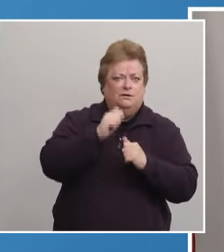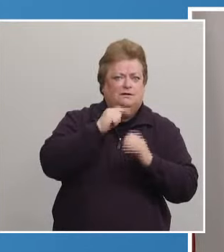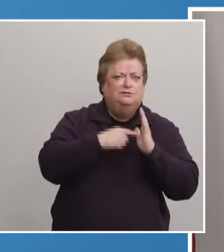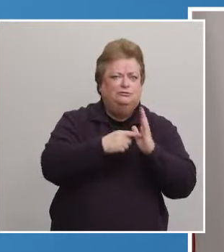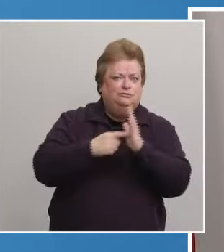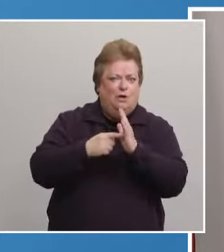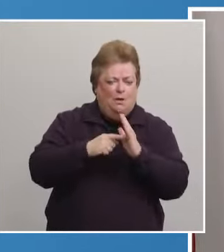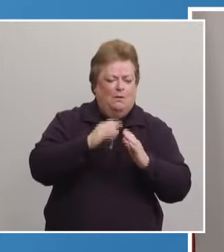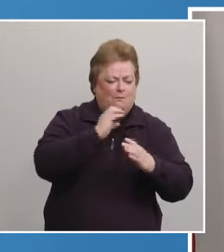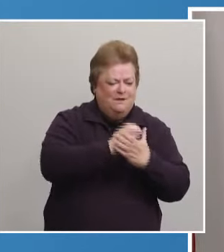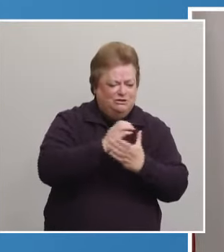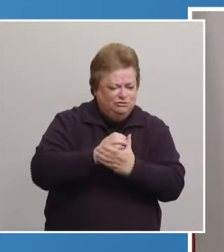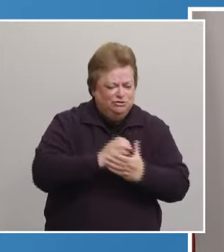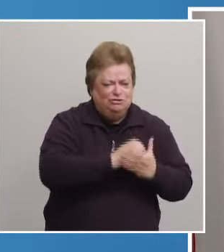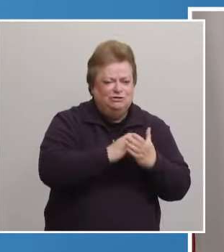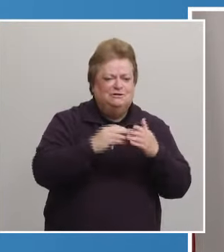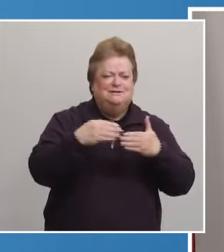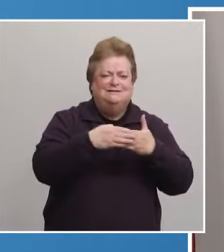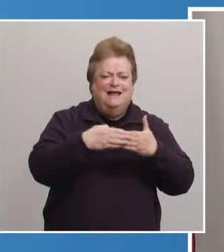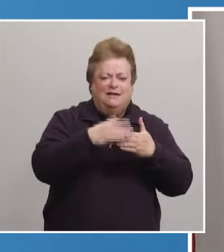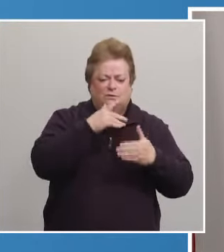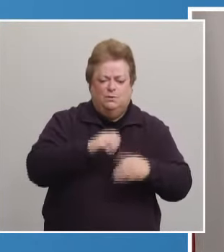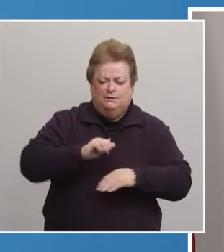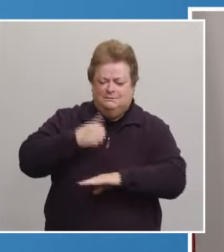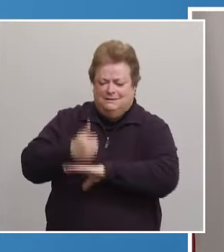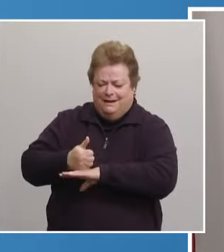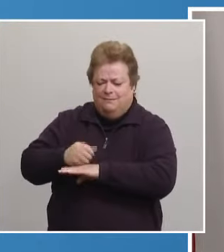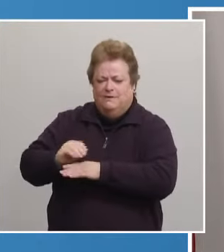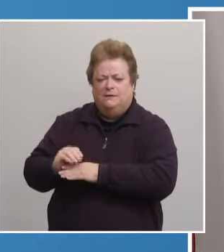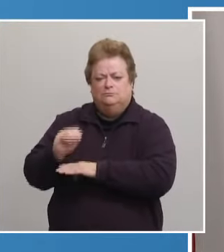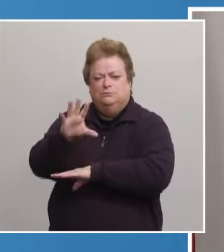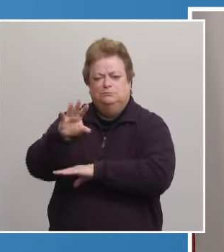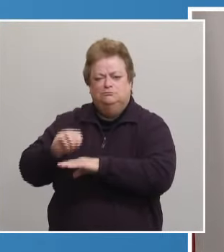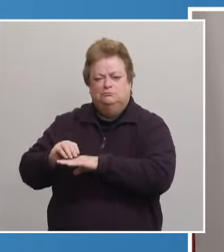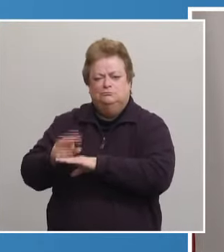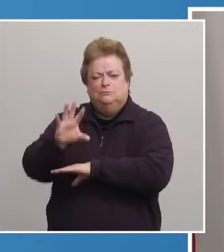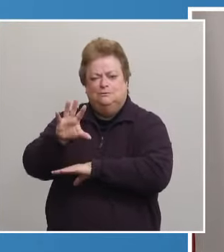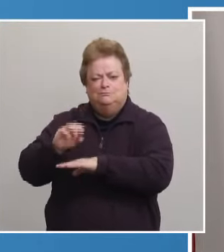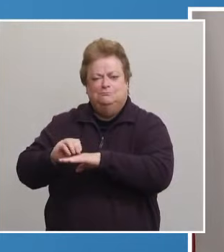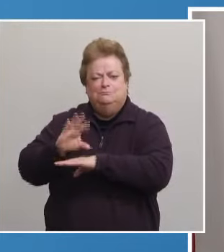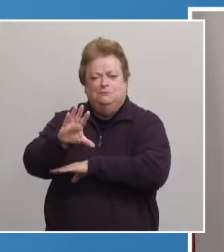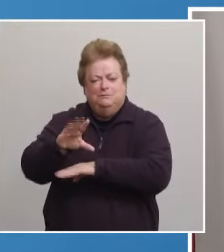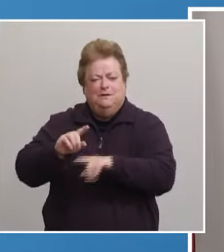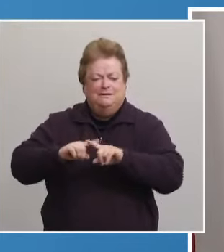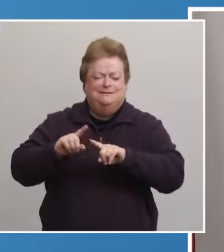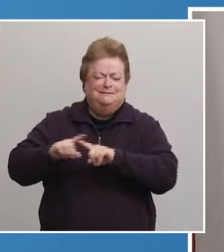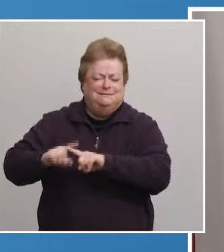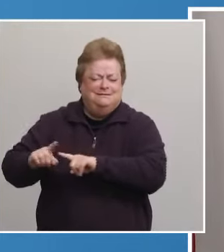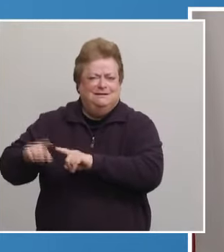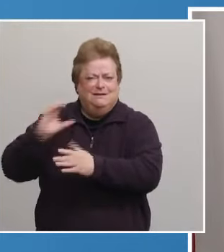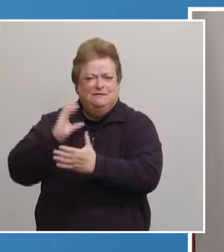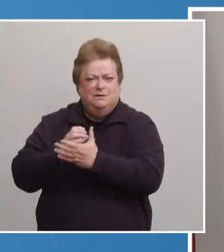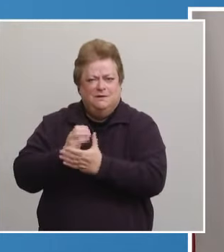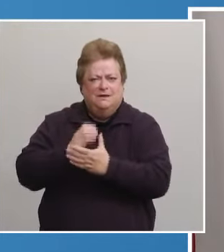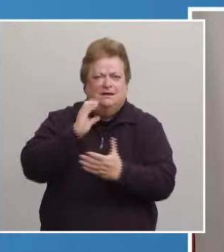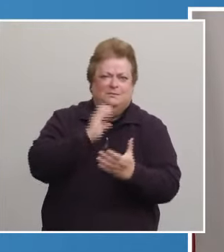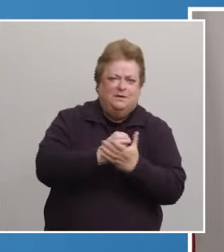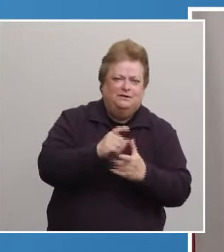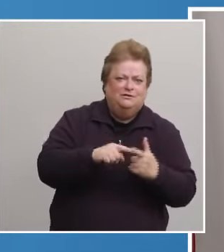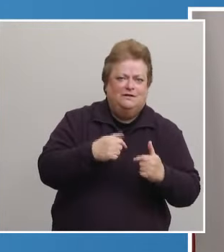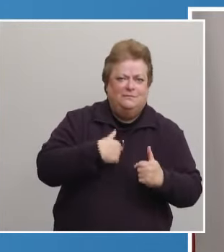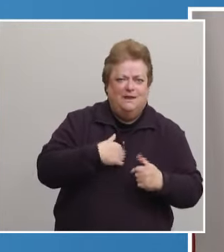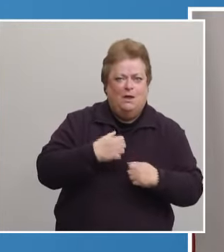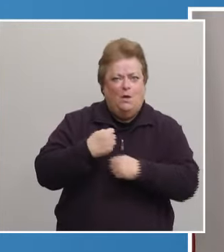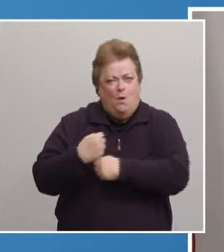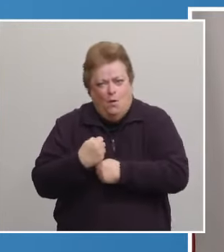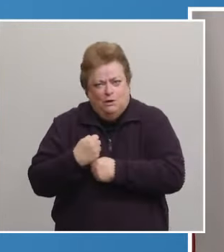set up his Kodak carousel slide projector on a car table in the living room and click through dozens of slides. Slides of me holding on tightly to